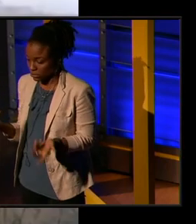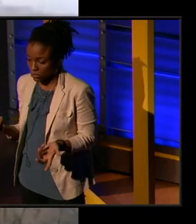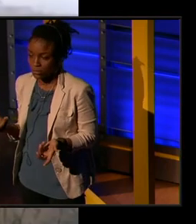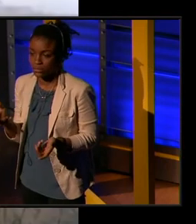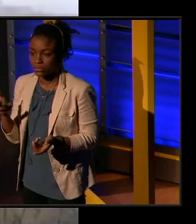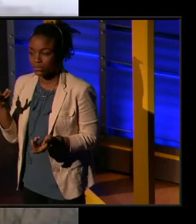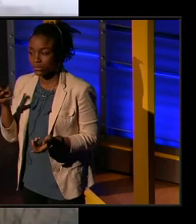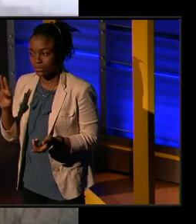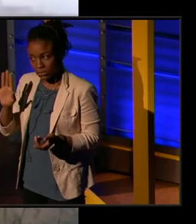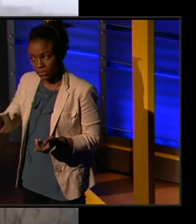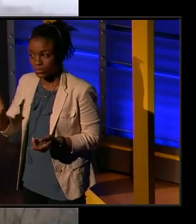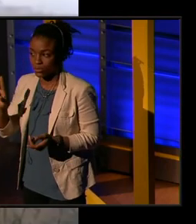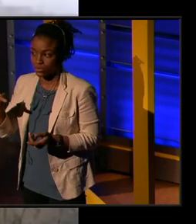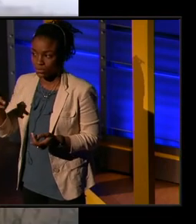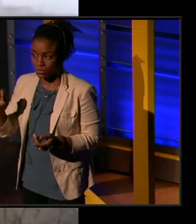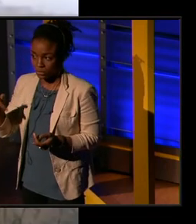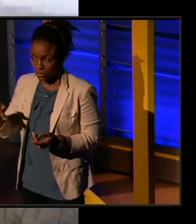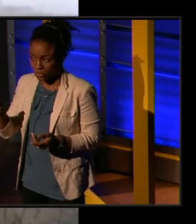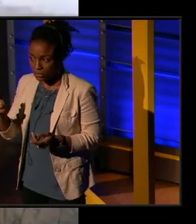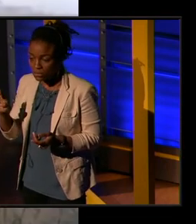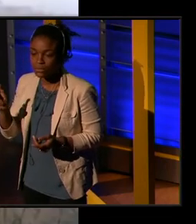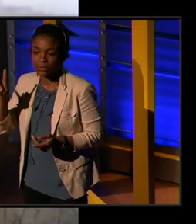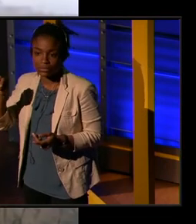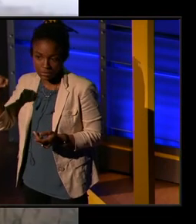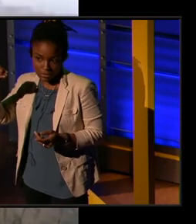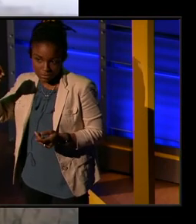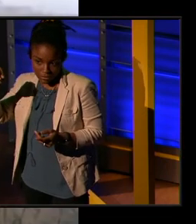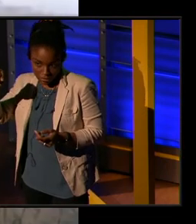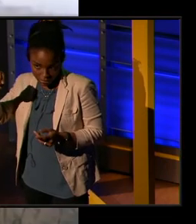They're you pick. And over the past 80 years,